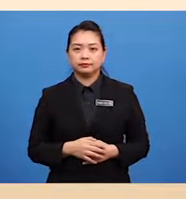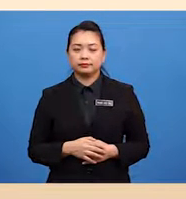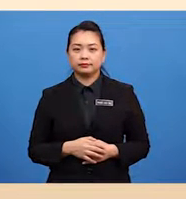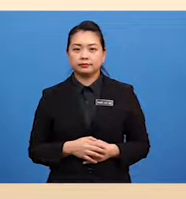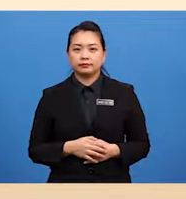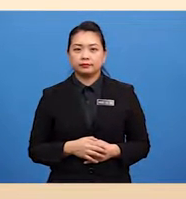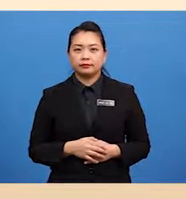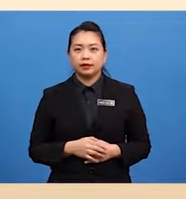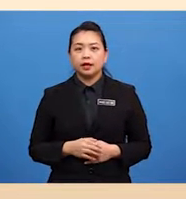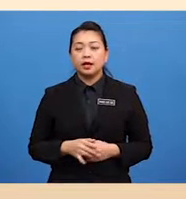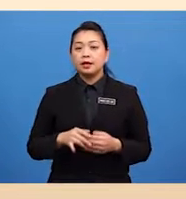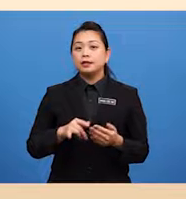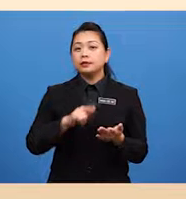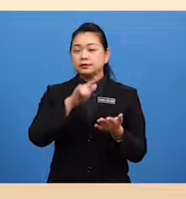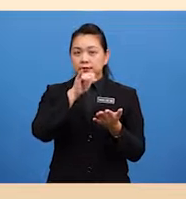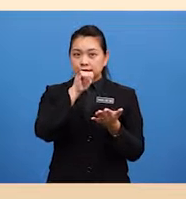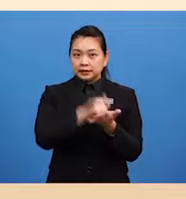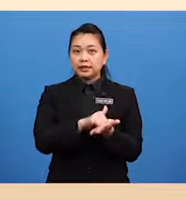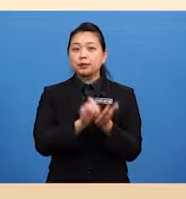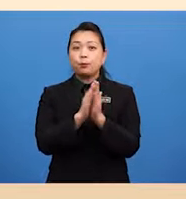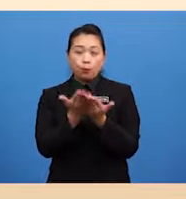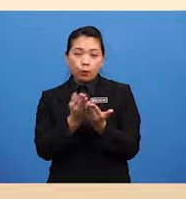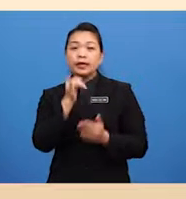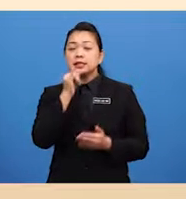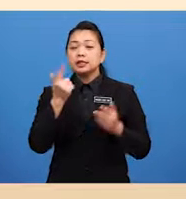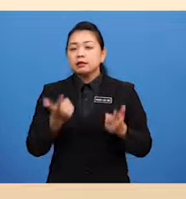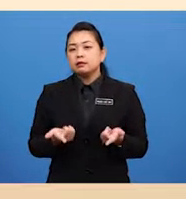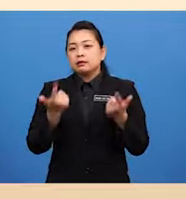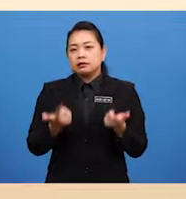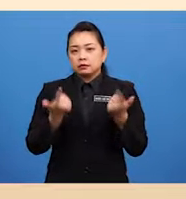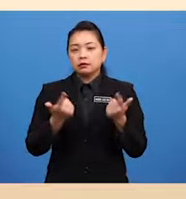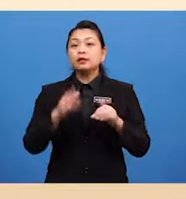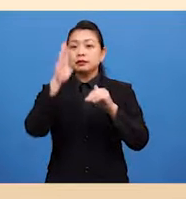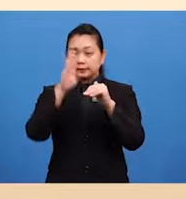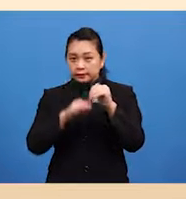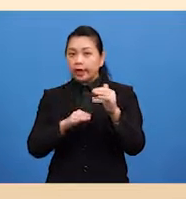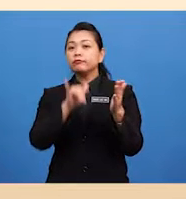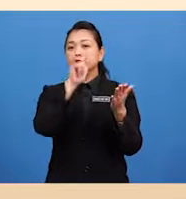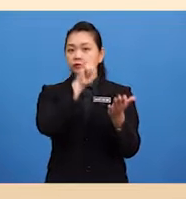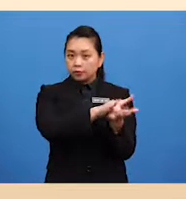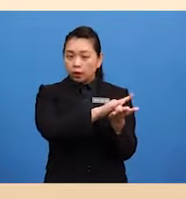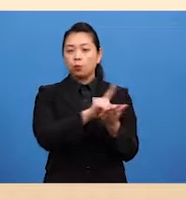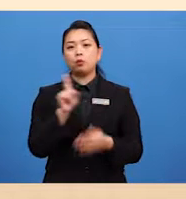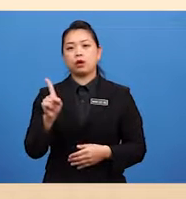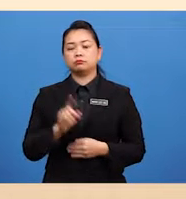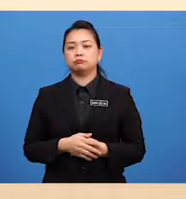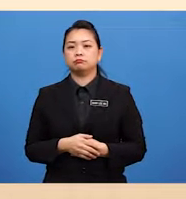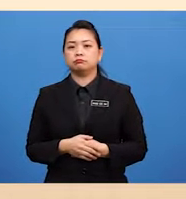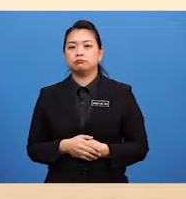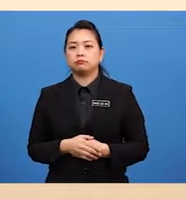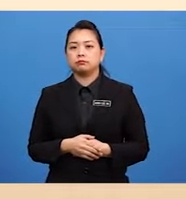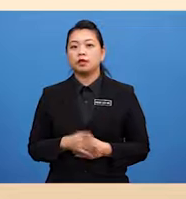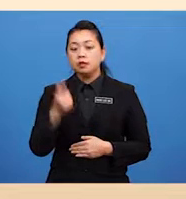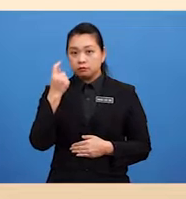This book is lighter Than that one The